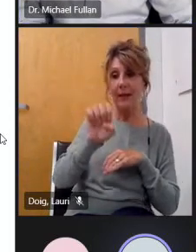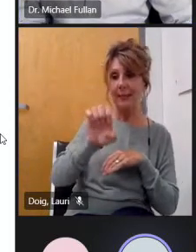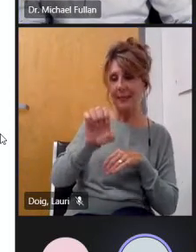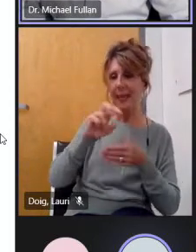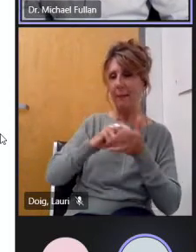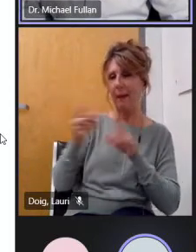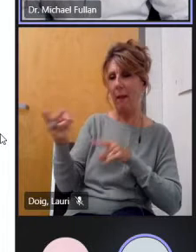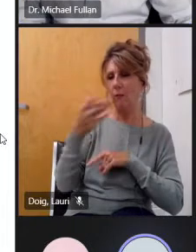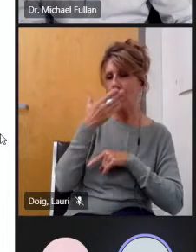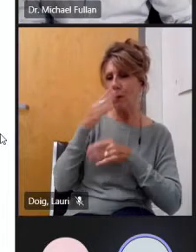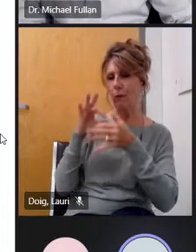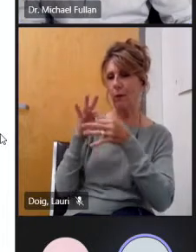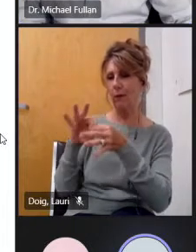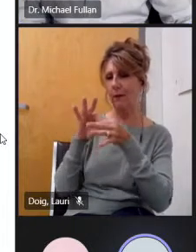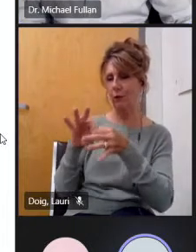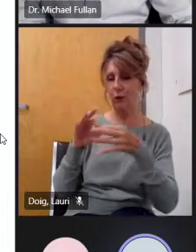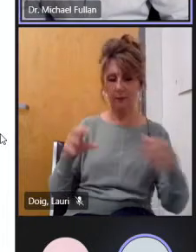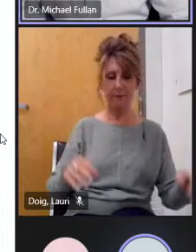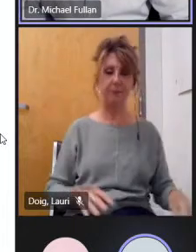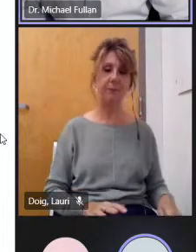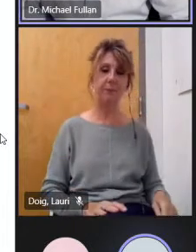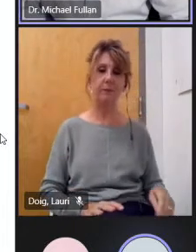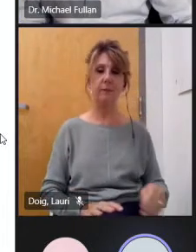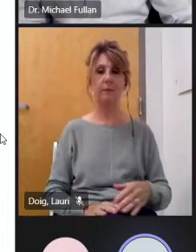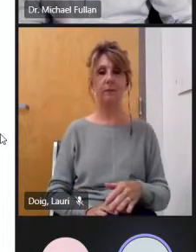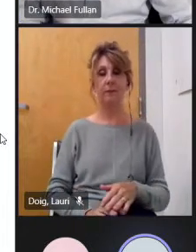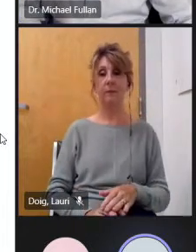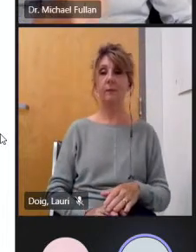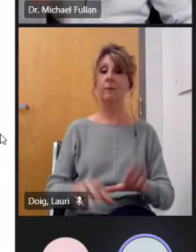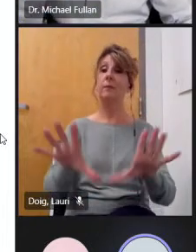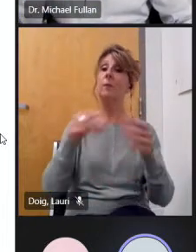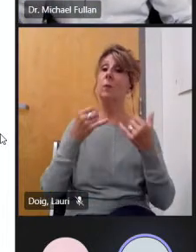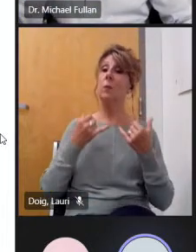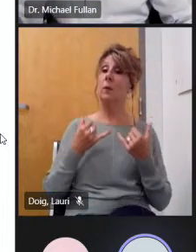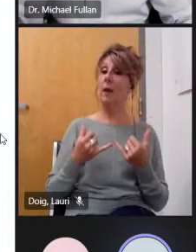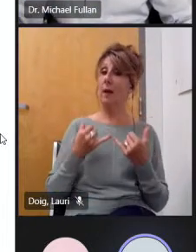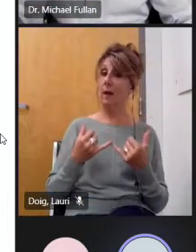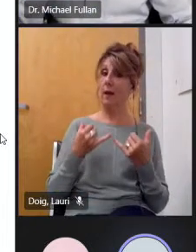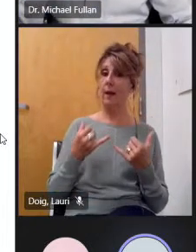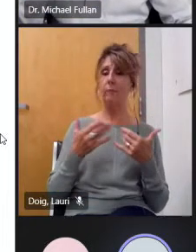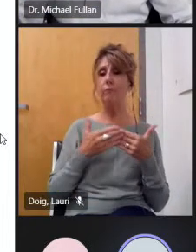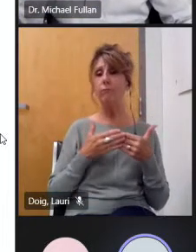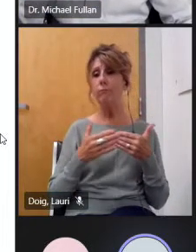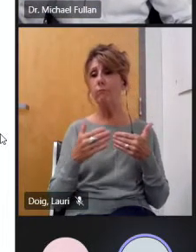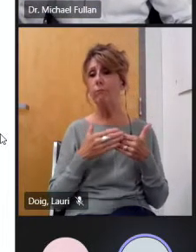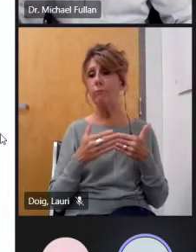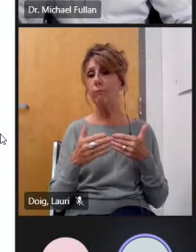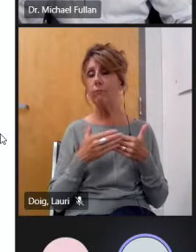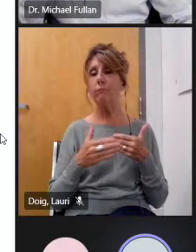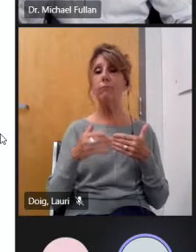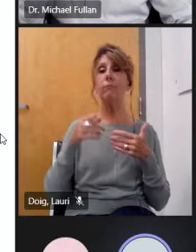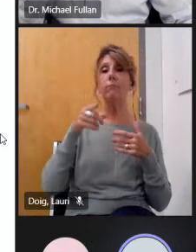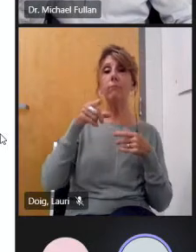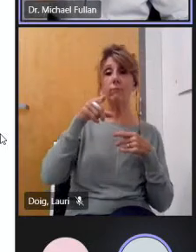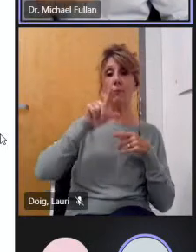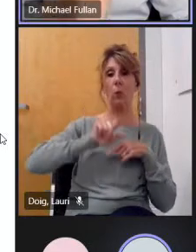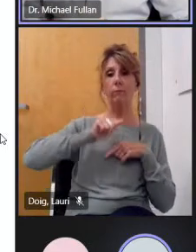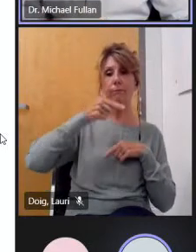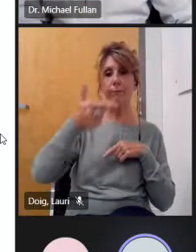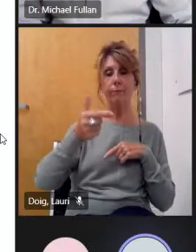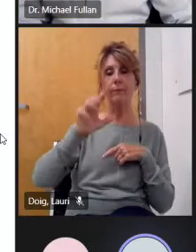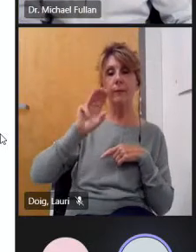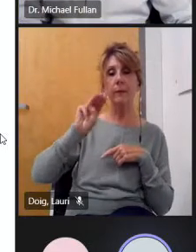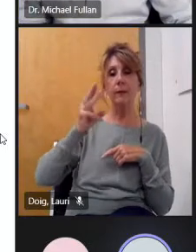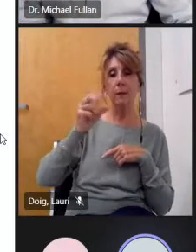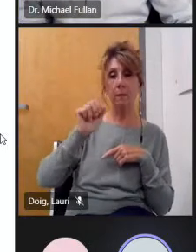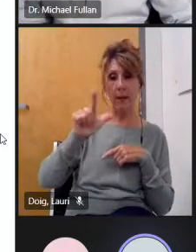so what we're going to do is michael is going to give his presentation and if you have questions we